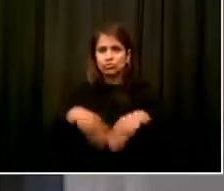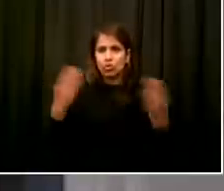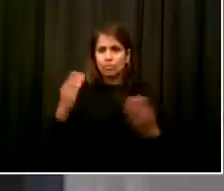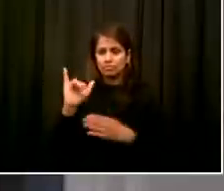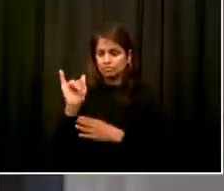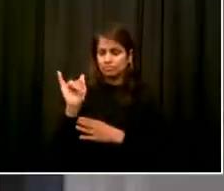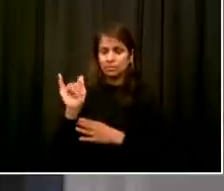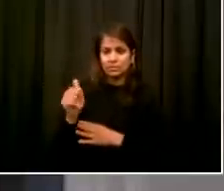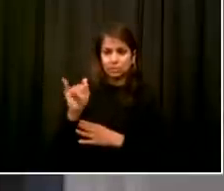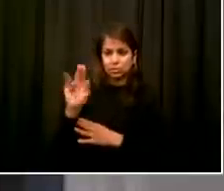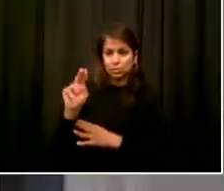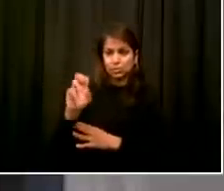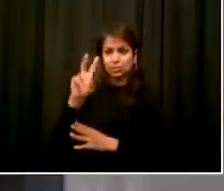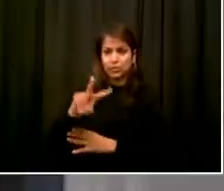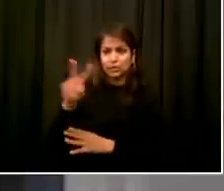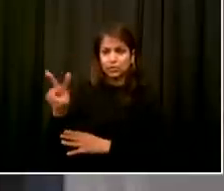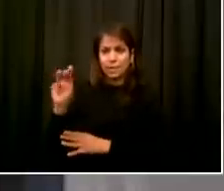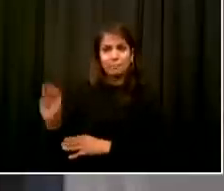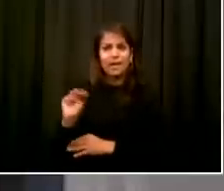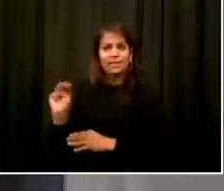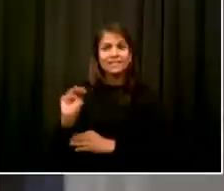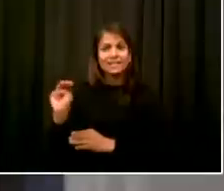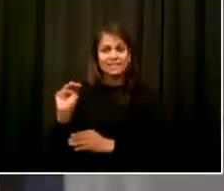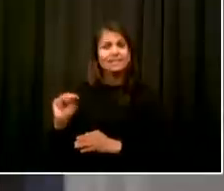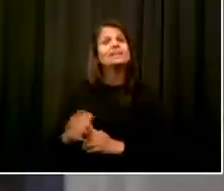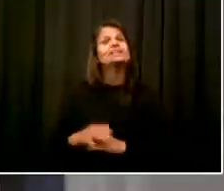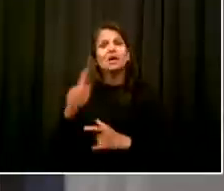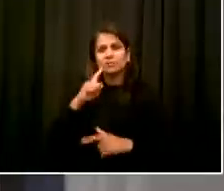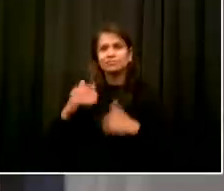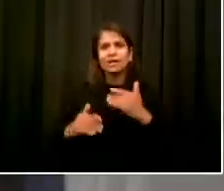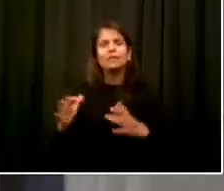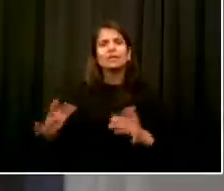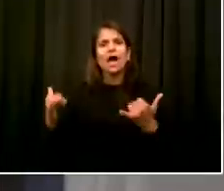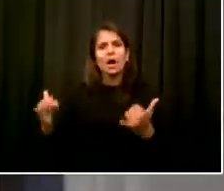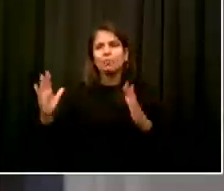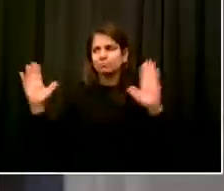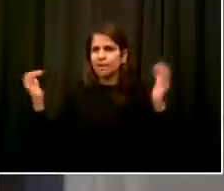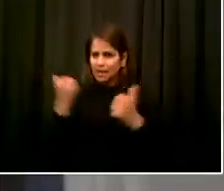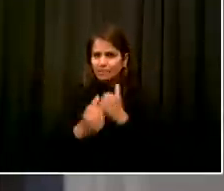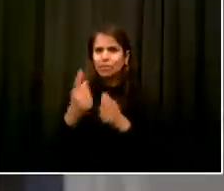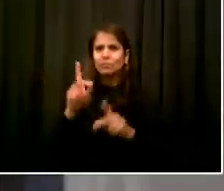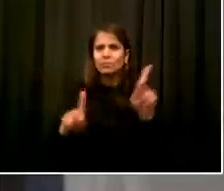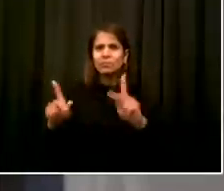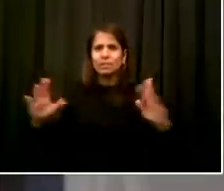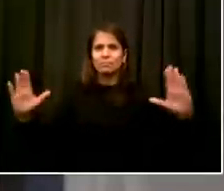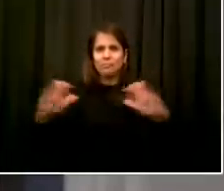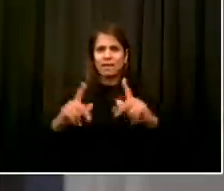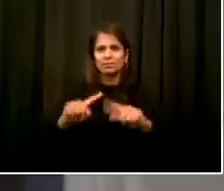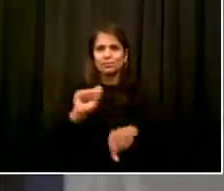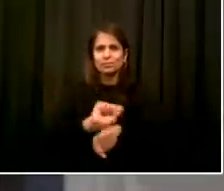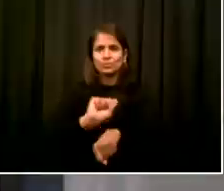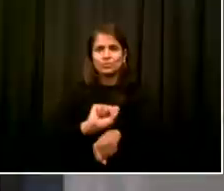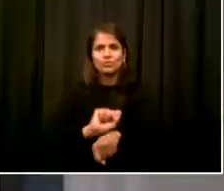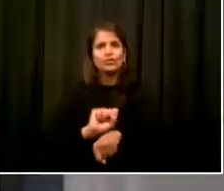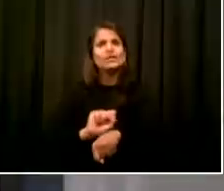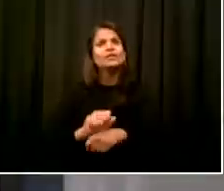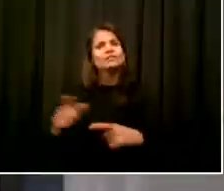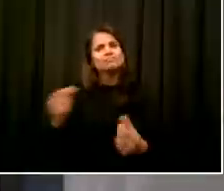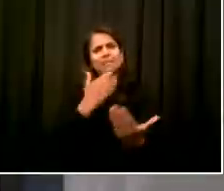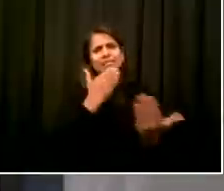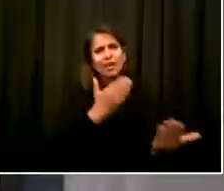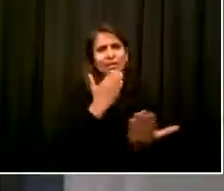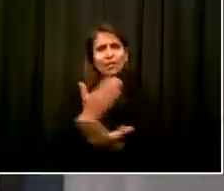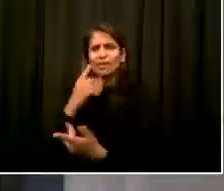to these workers, to New Yorkers who want to get back to a sense of reality in eating and drinking. So I want to say thank you. The New York City Hospitality Alliance is here to